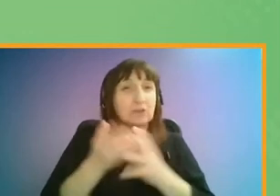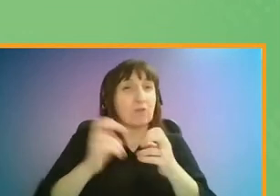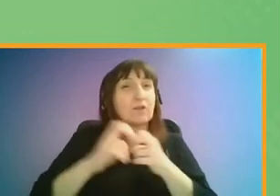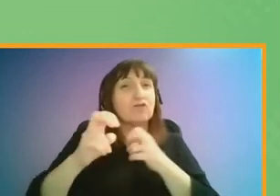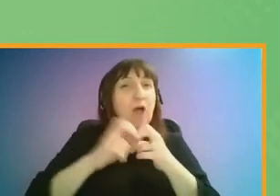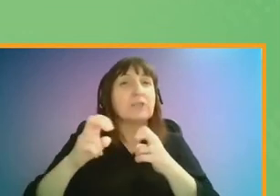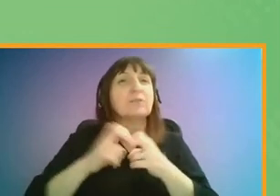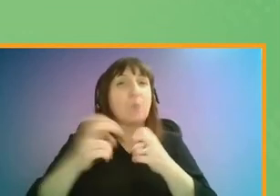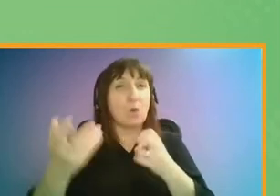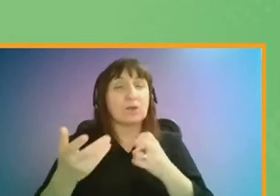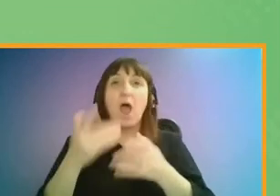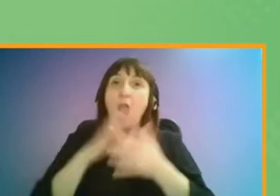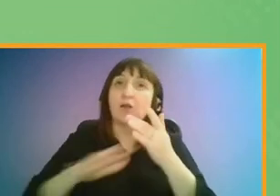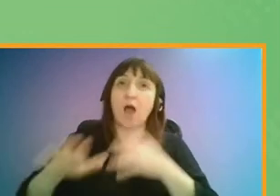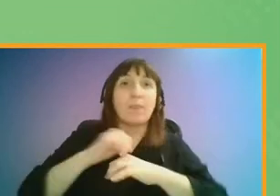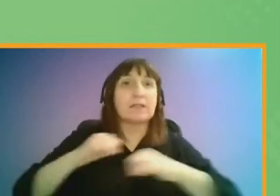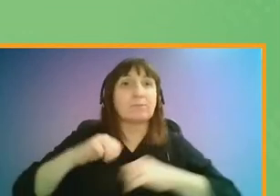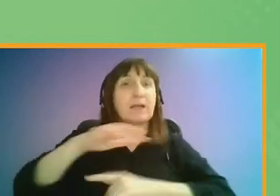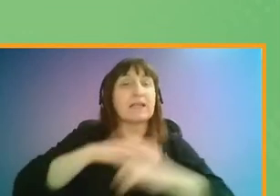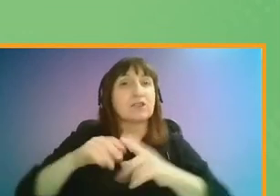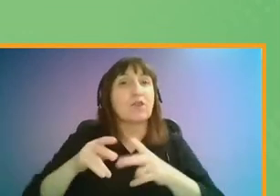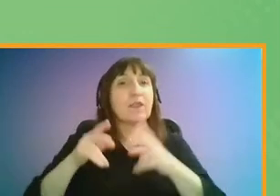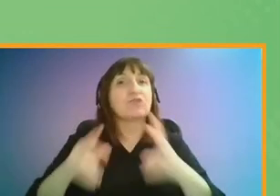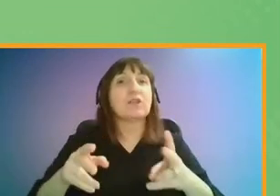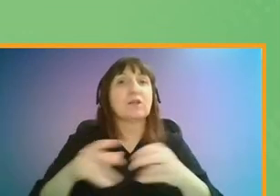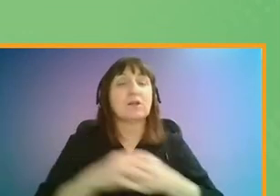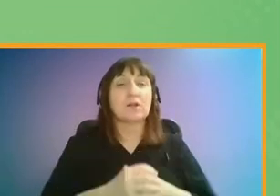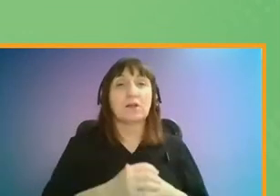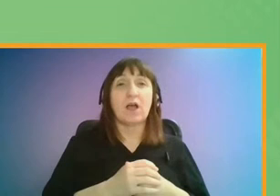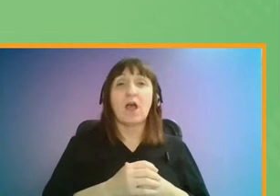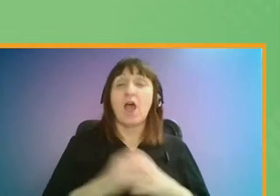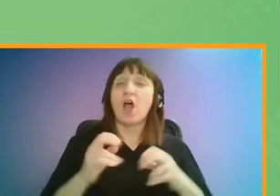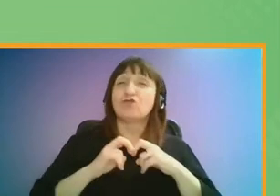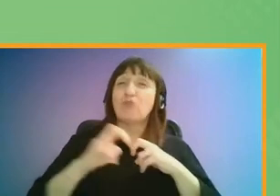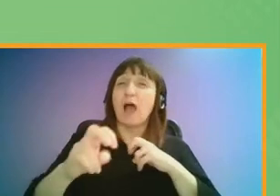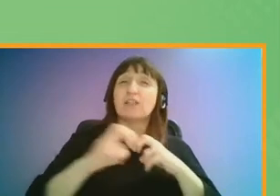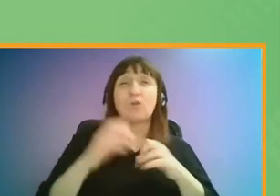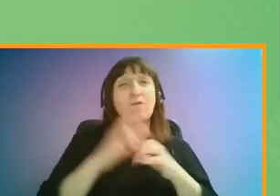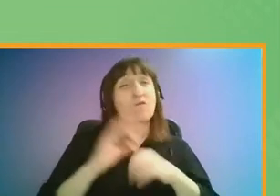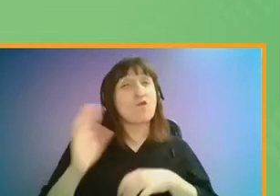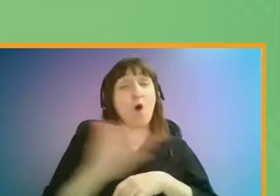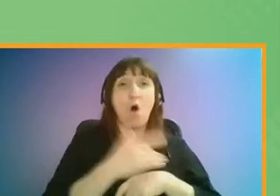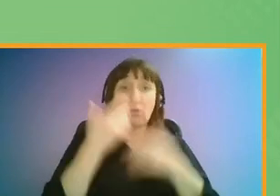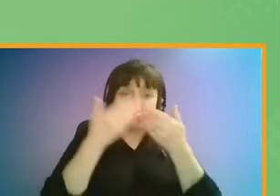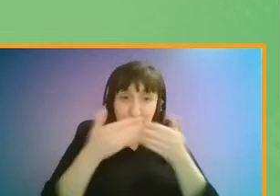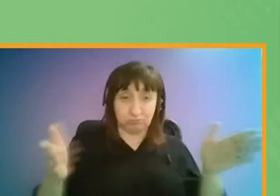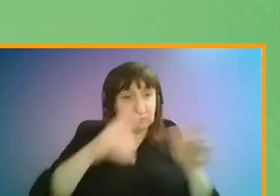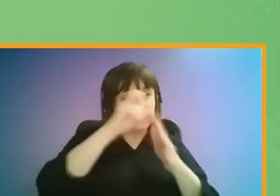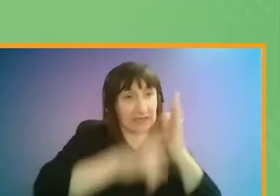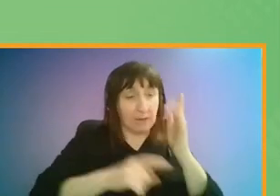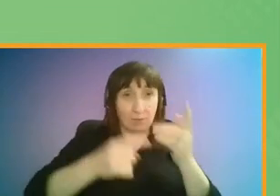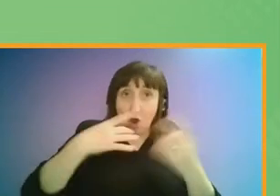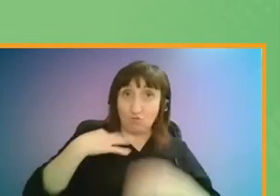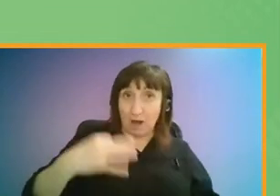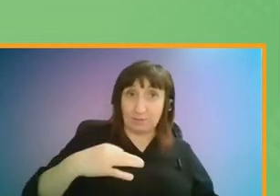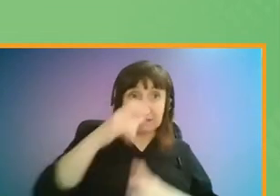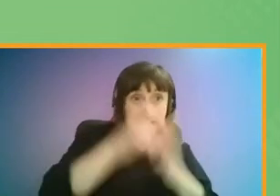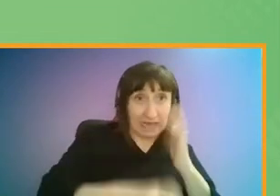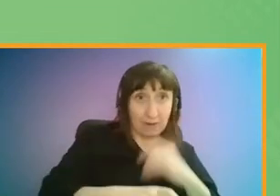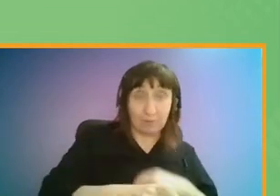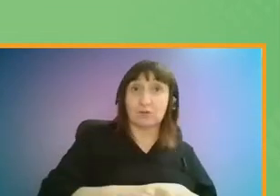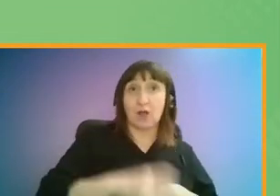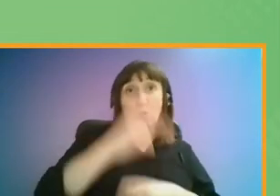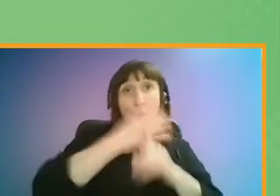network and in other public spaces. Transport for All, a pan-impairment organisation representing disabled and older transport users,